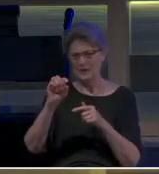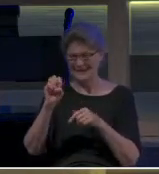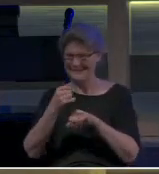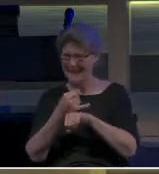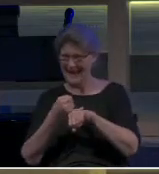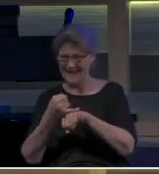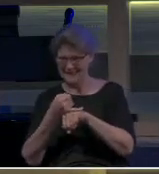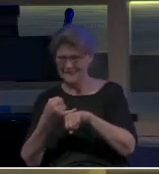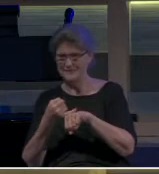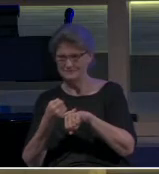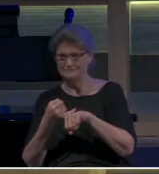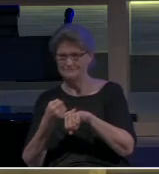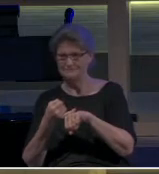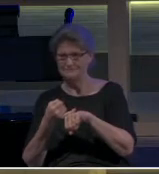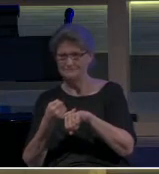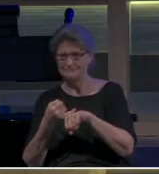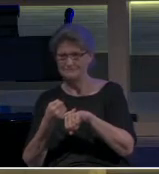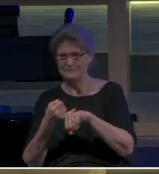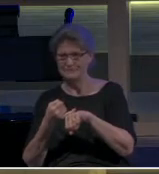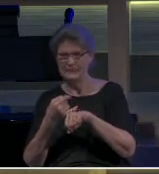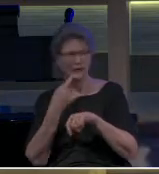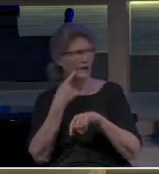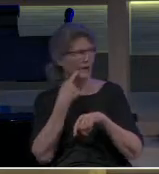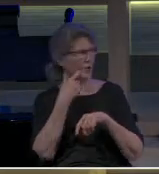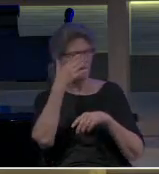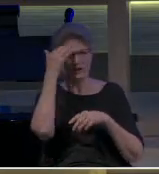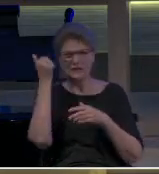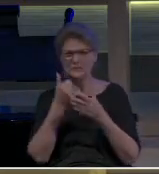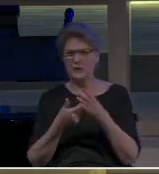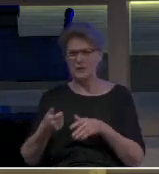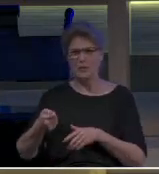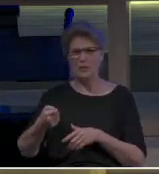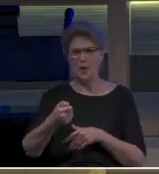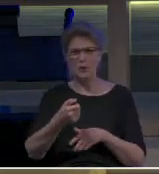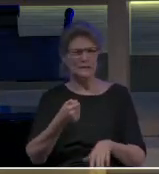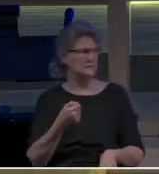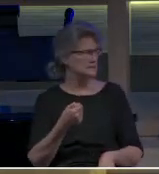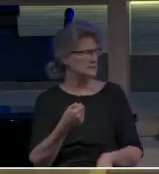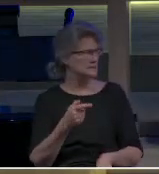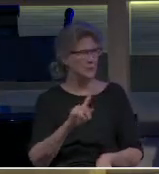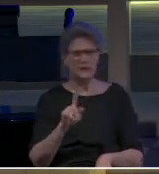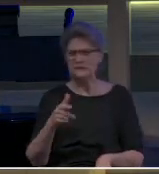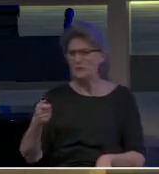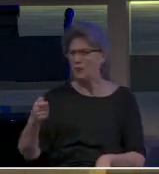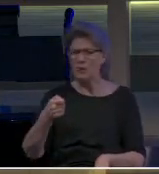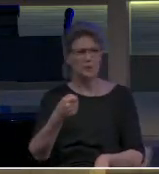about it. But it's the – oh, I forgot to bring the remote. I don't see the remote.